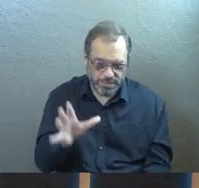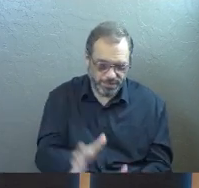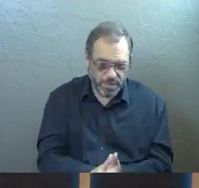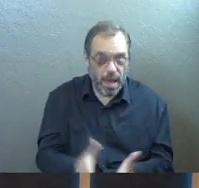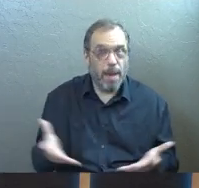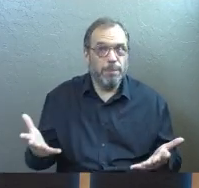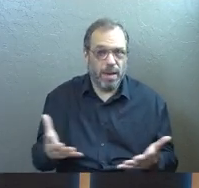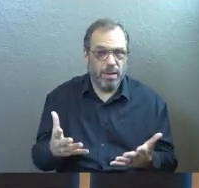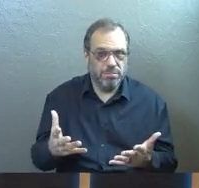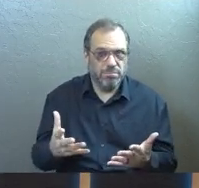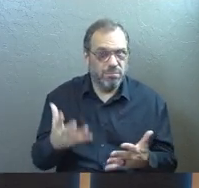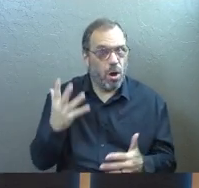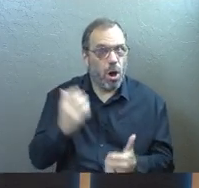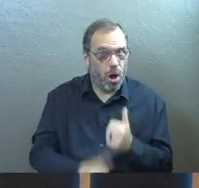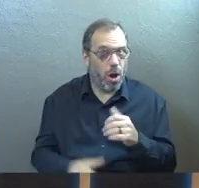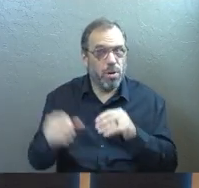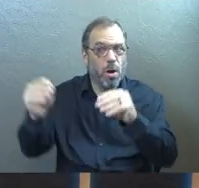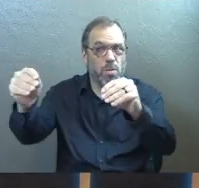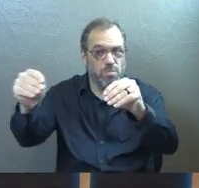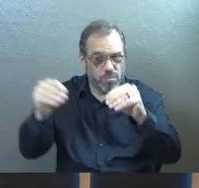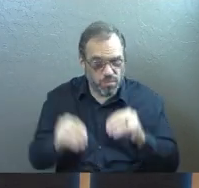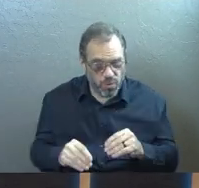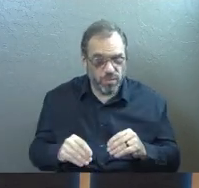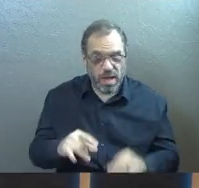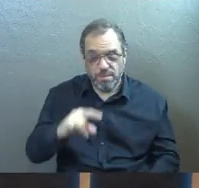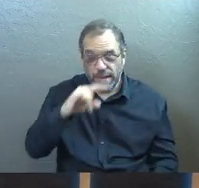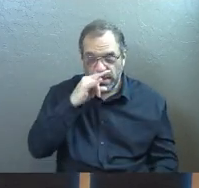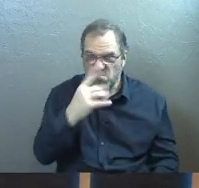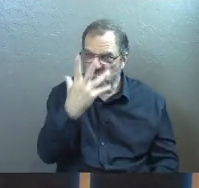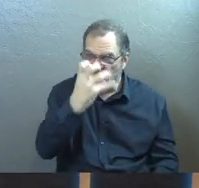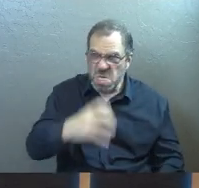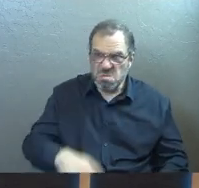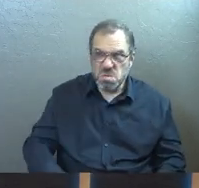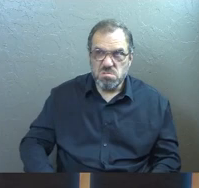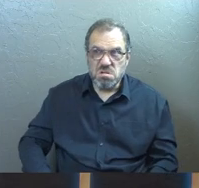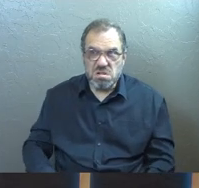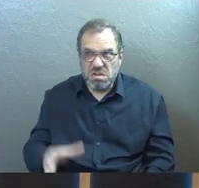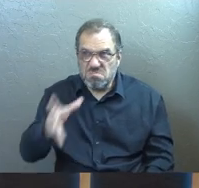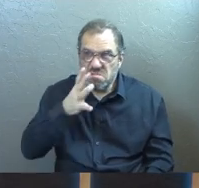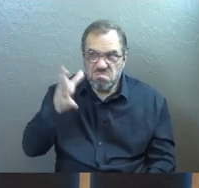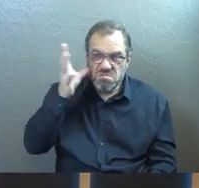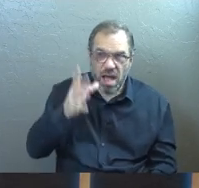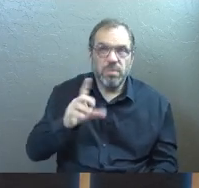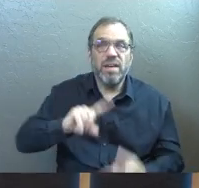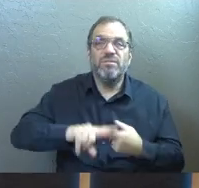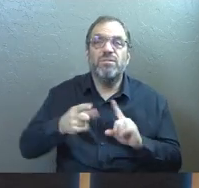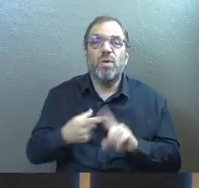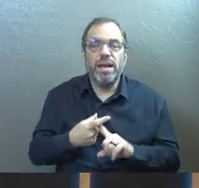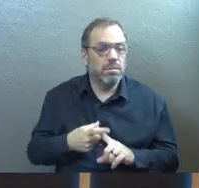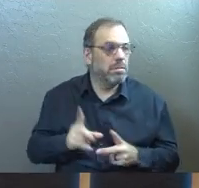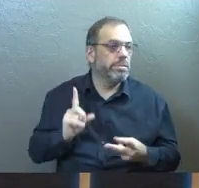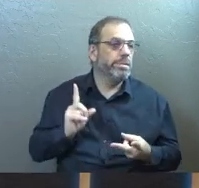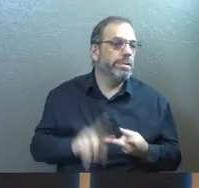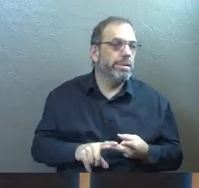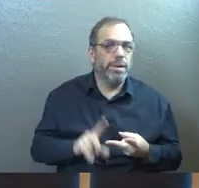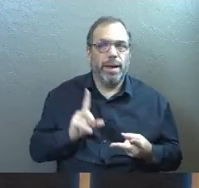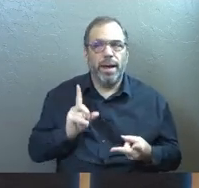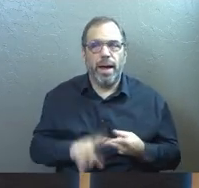But it was a tough move. And they were angry because they had friendships and they had